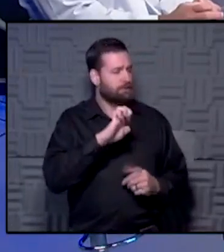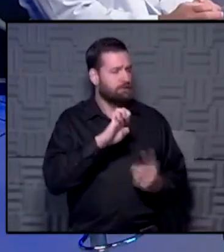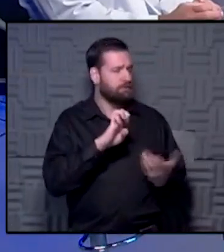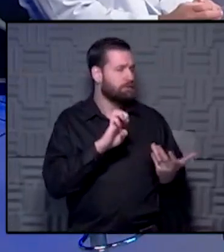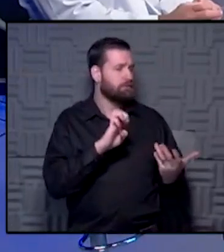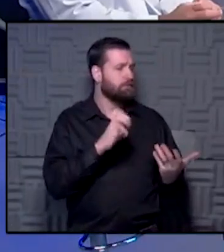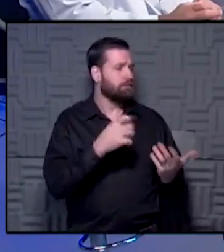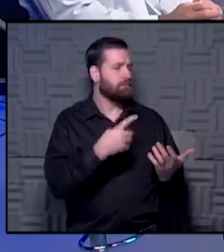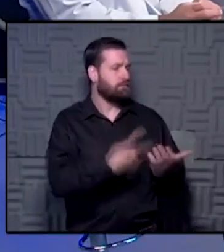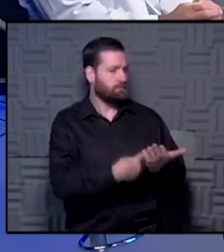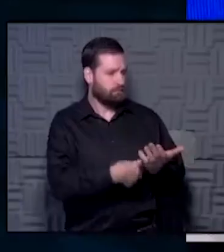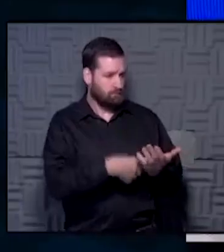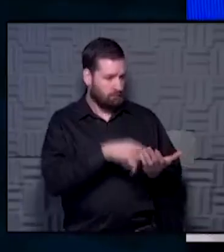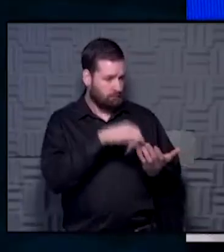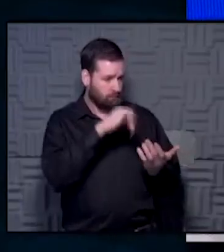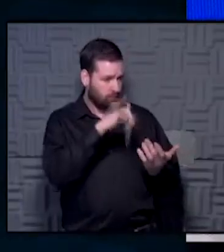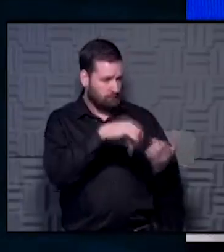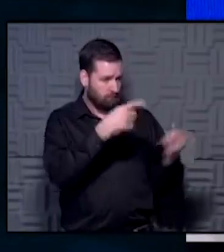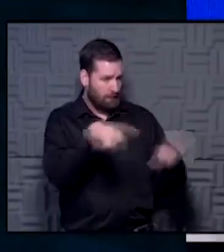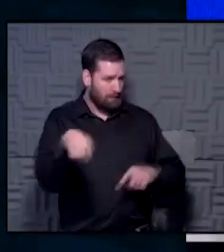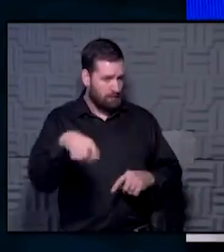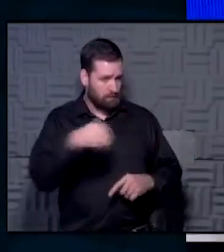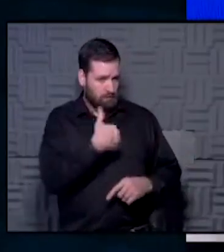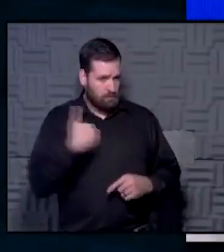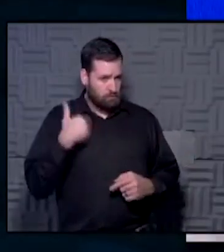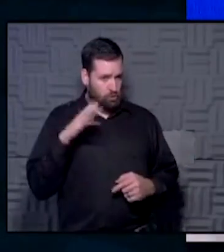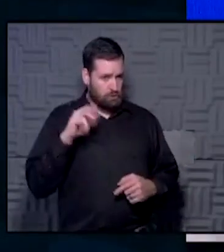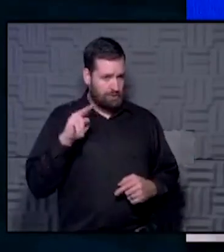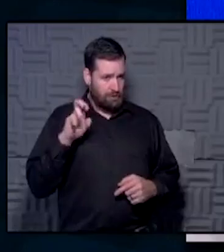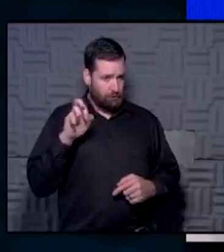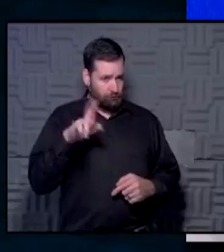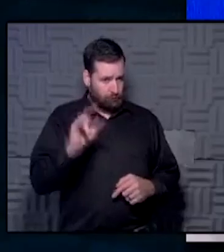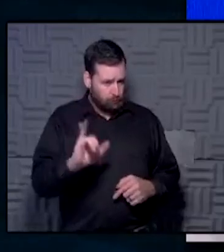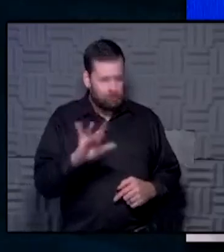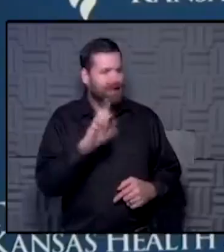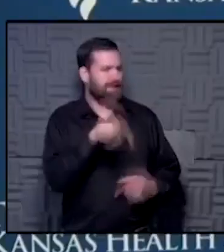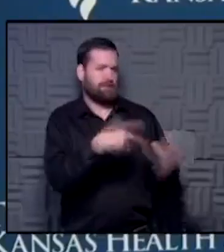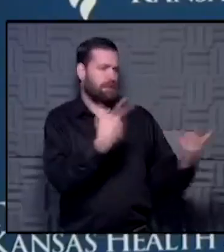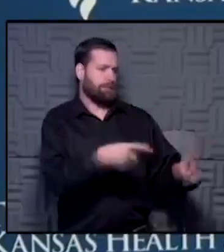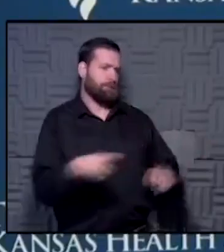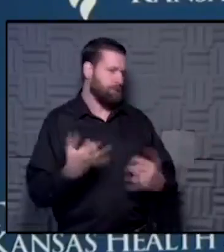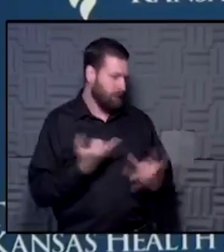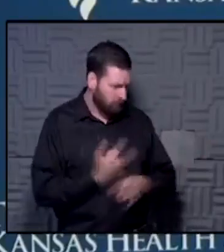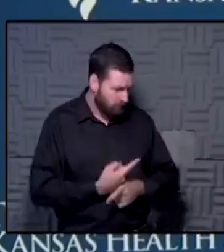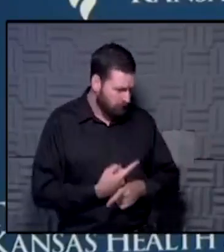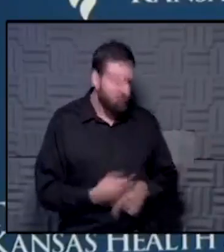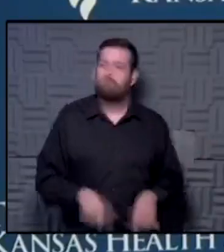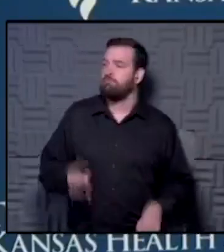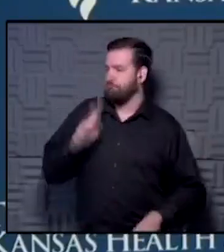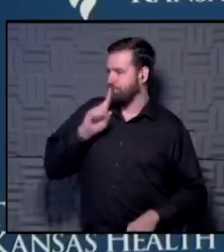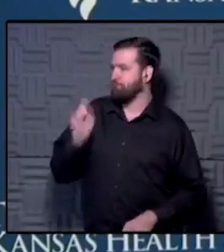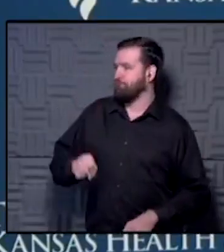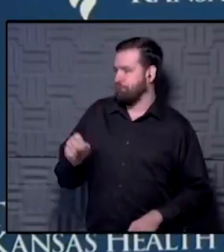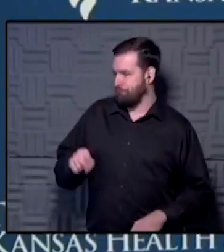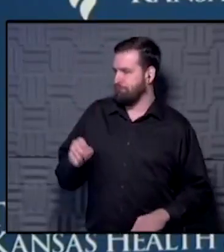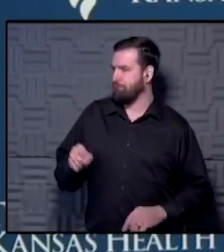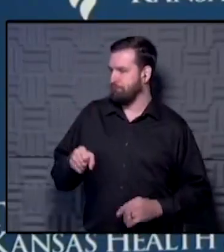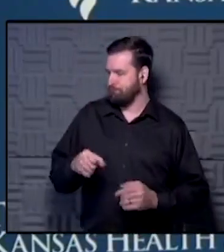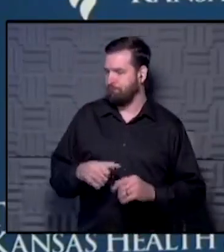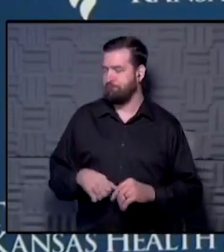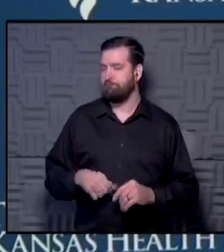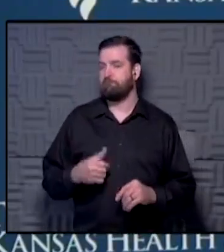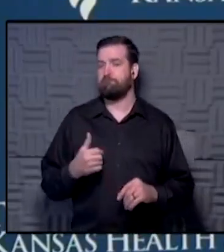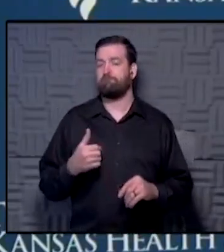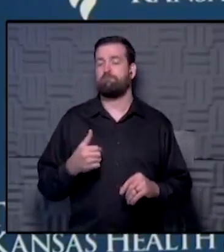little bit. Is that going on out in the breast cancer world as well? It's got to be. Oh, it definitely is. We have